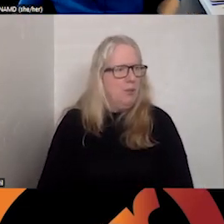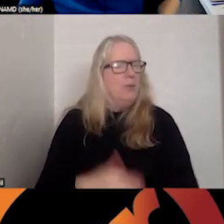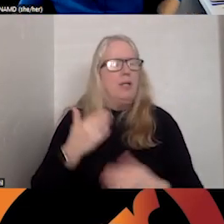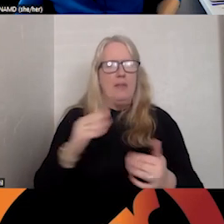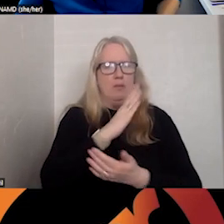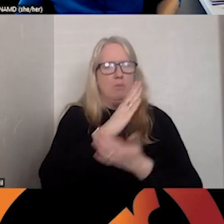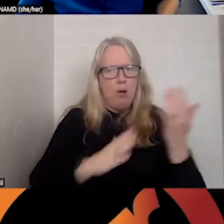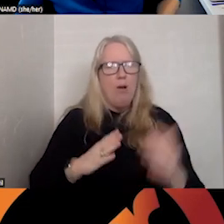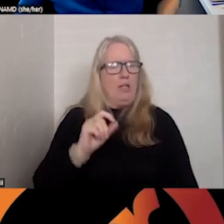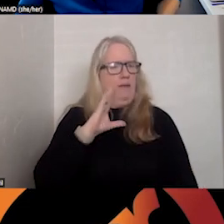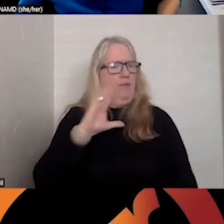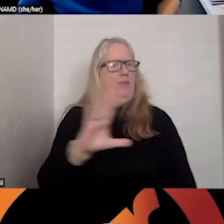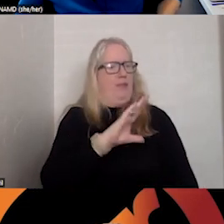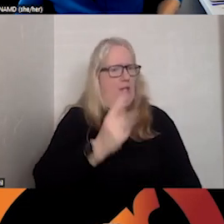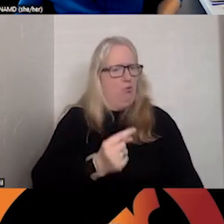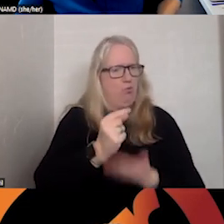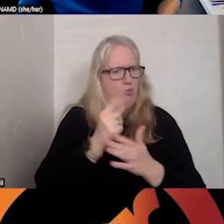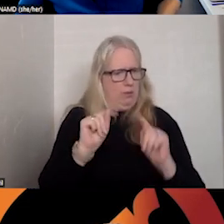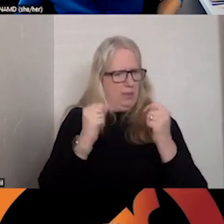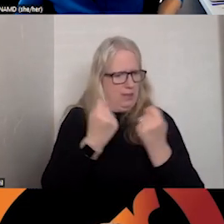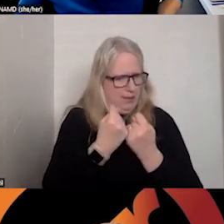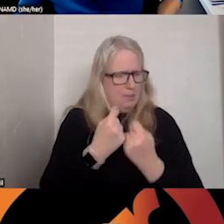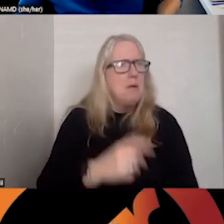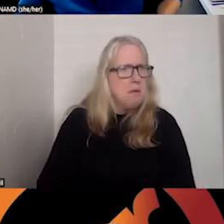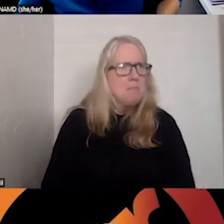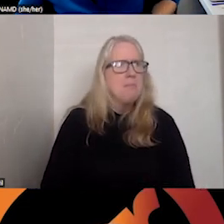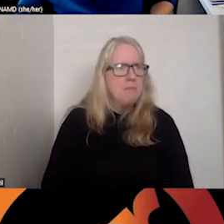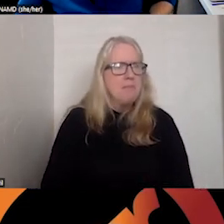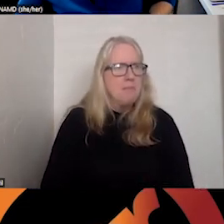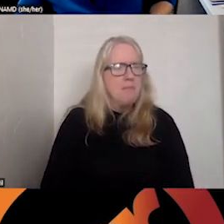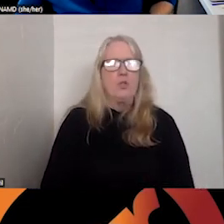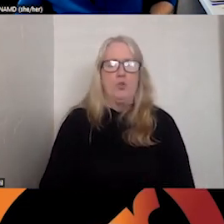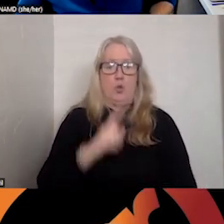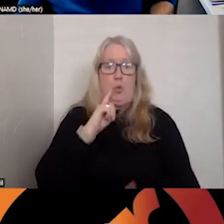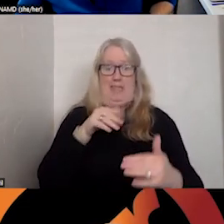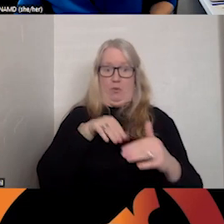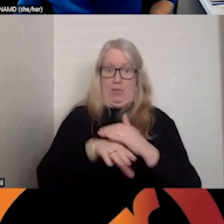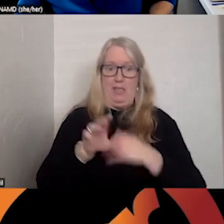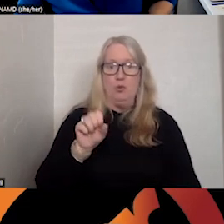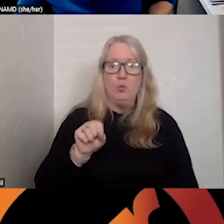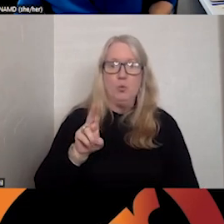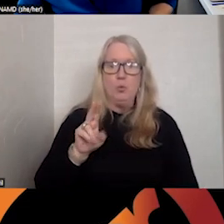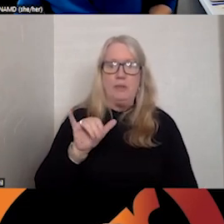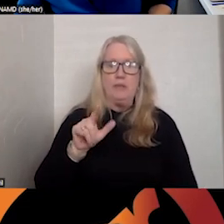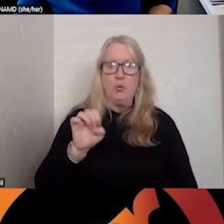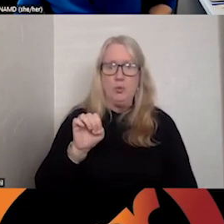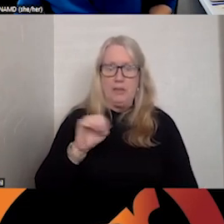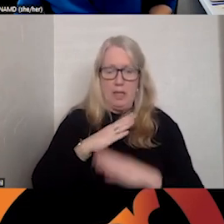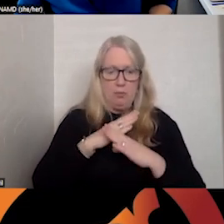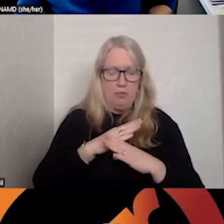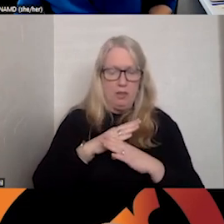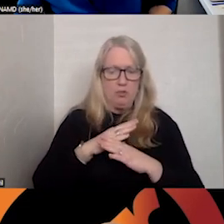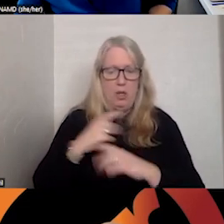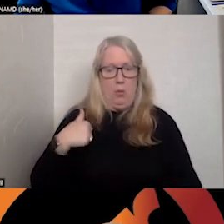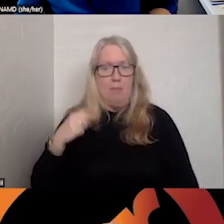of their treatment team. And so coming into suicide prevention with that experience really